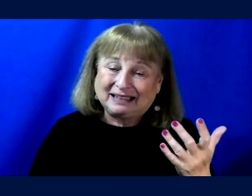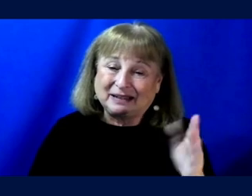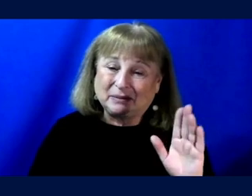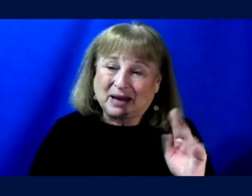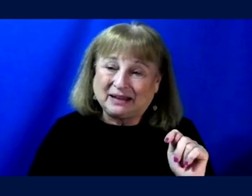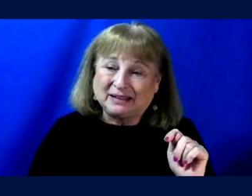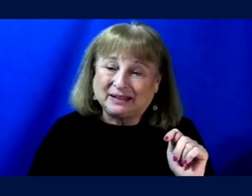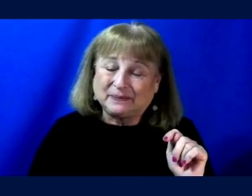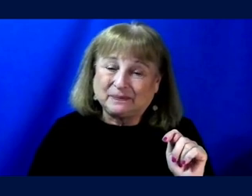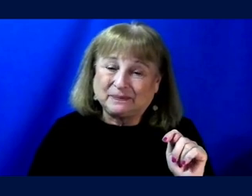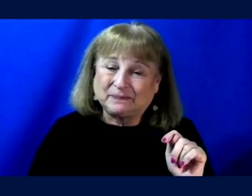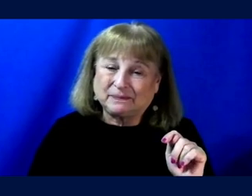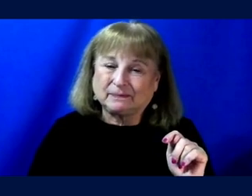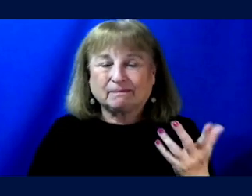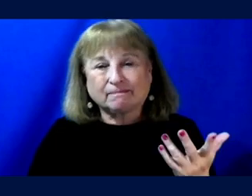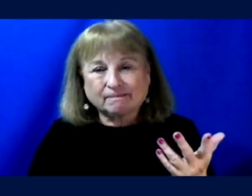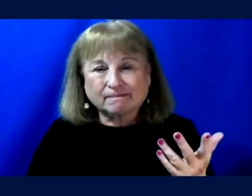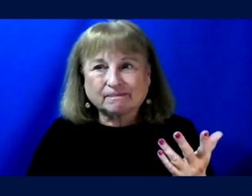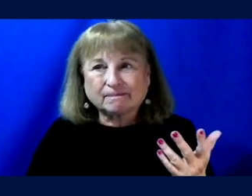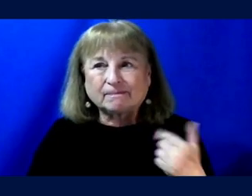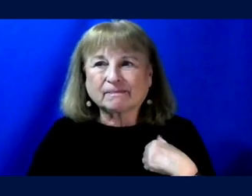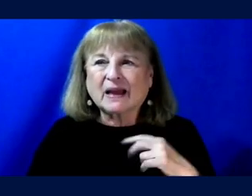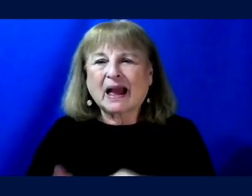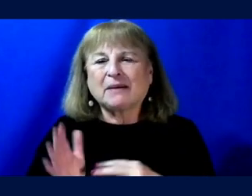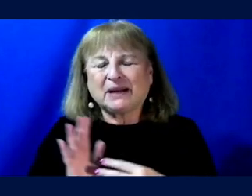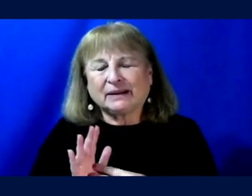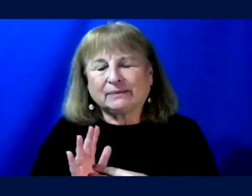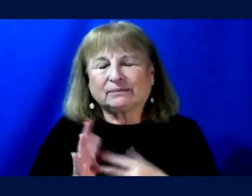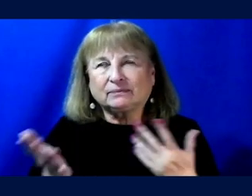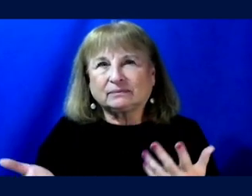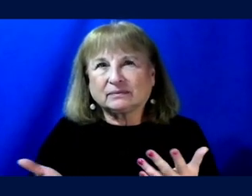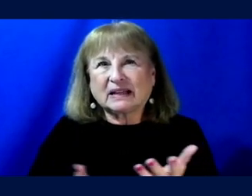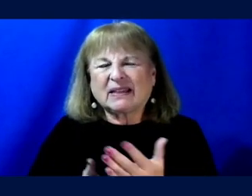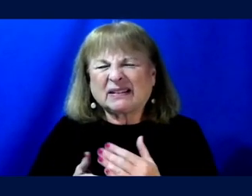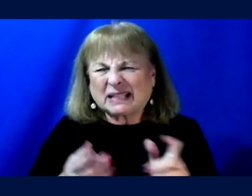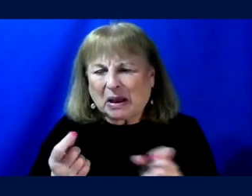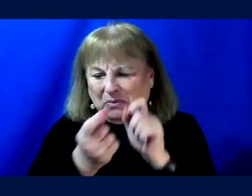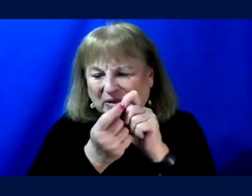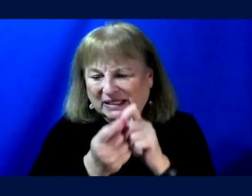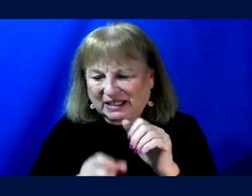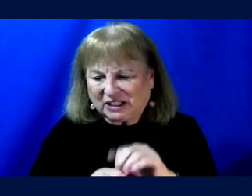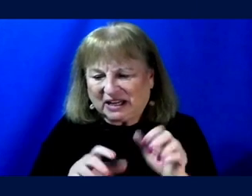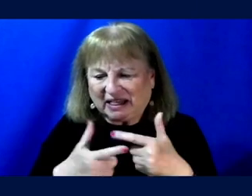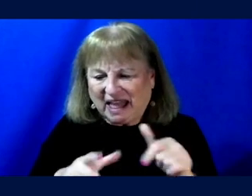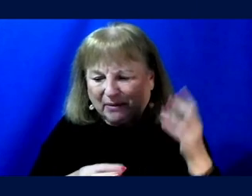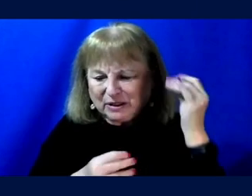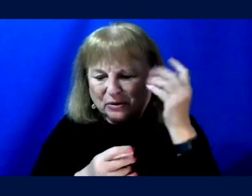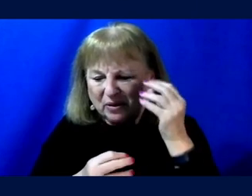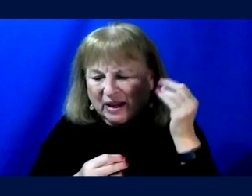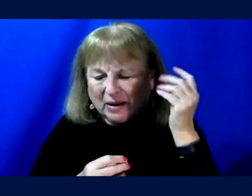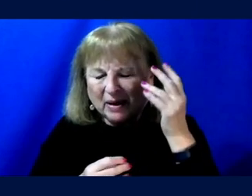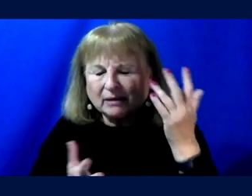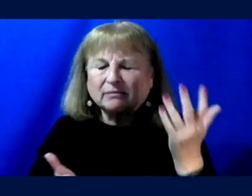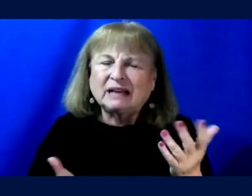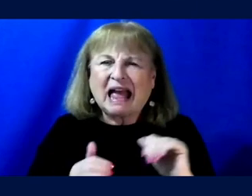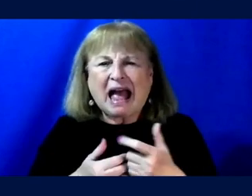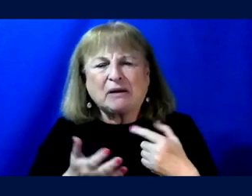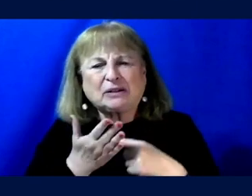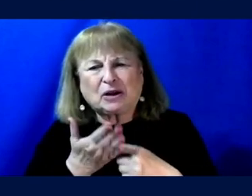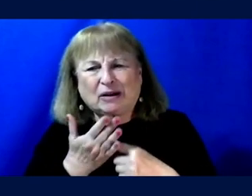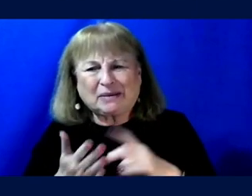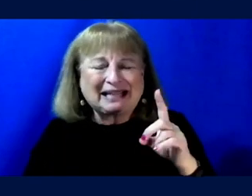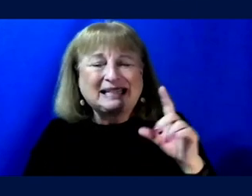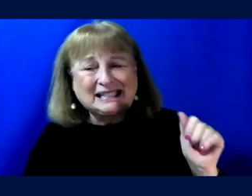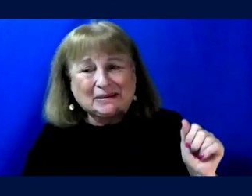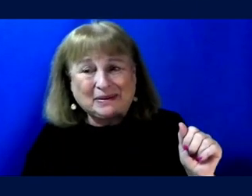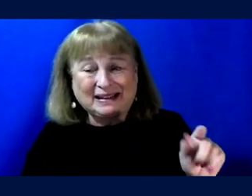yeah, I mean, I think there's some precision in language to think about, right? And how we're talking about disability